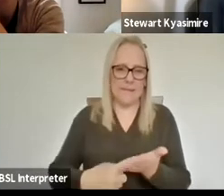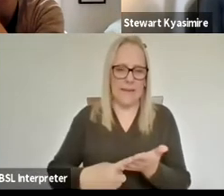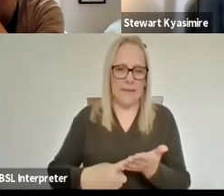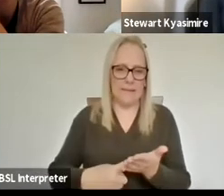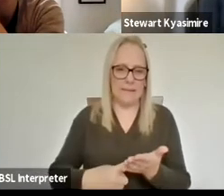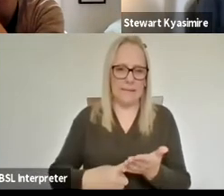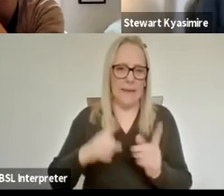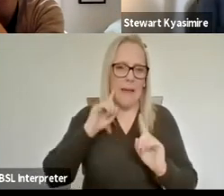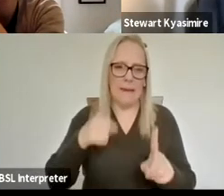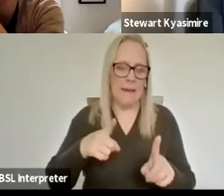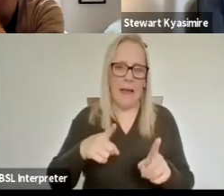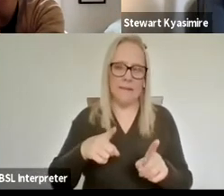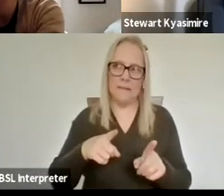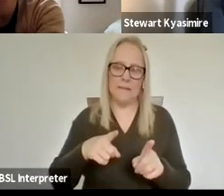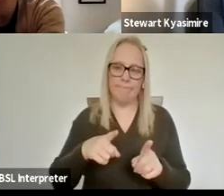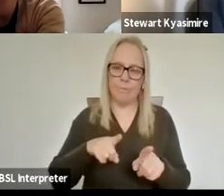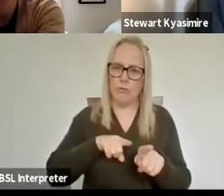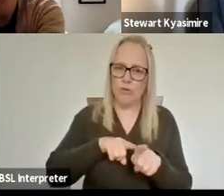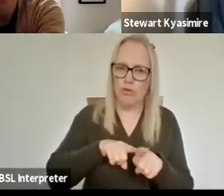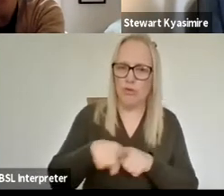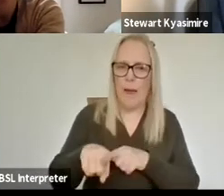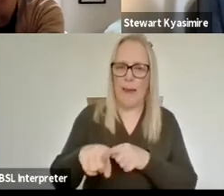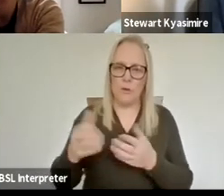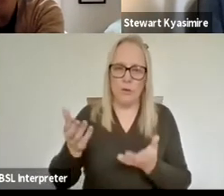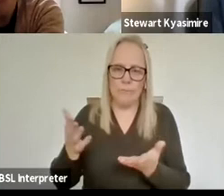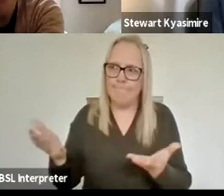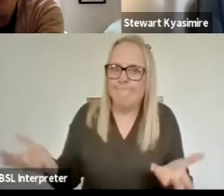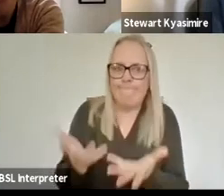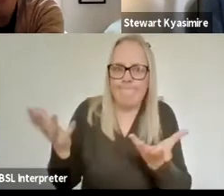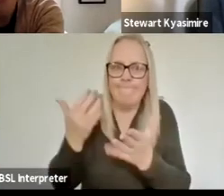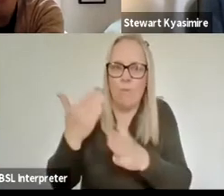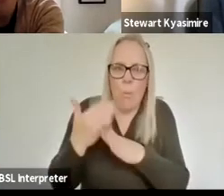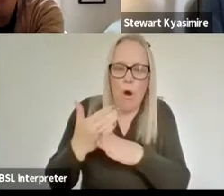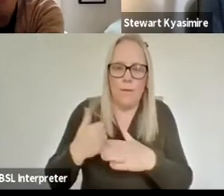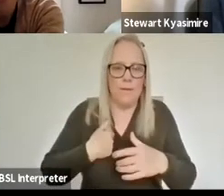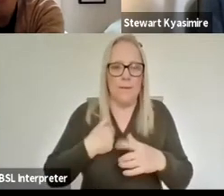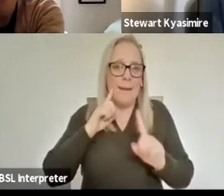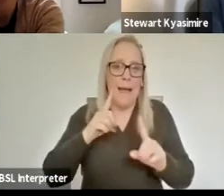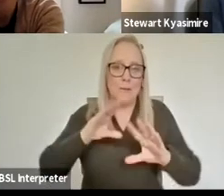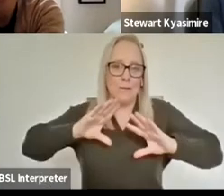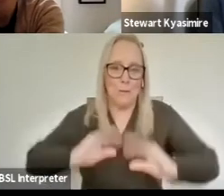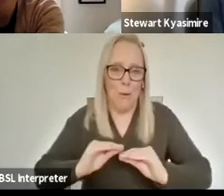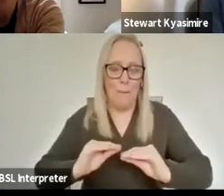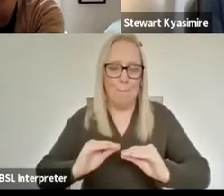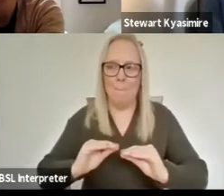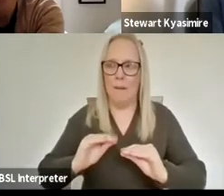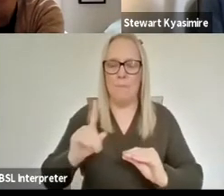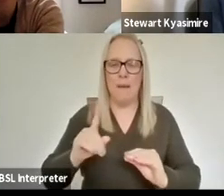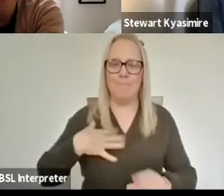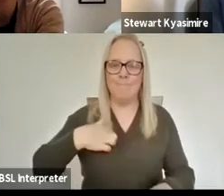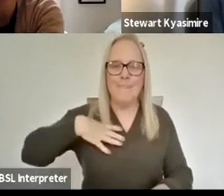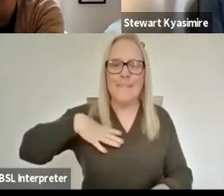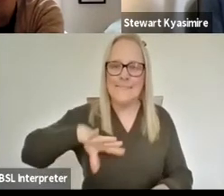to make the work and to just stop but actually I just needed to stop because